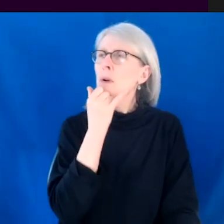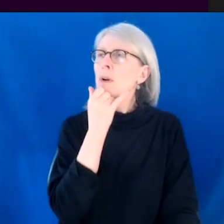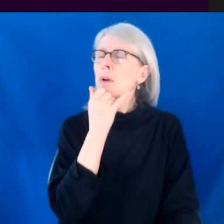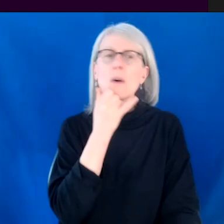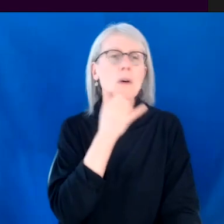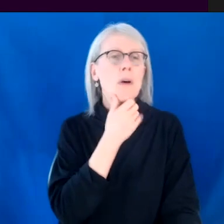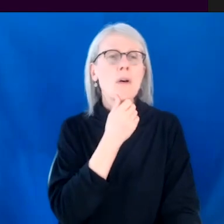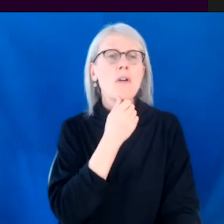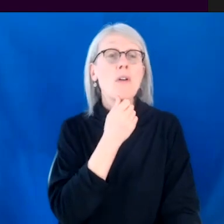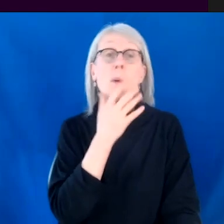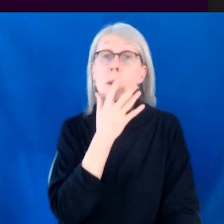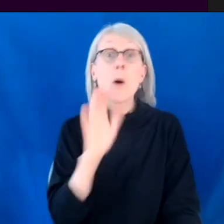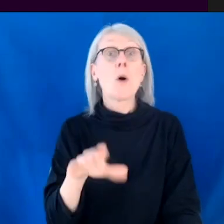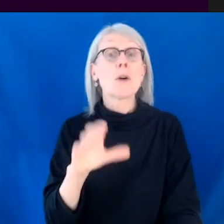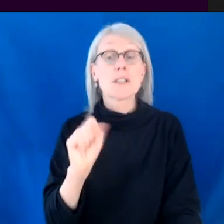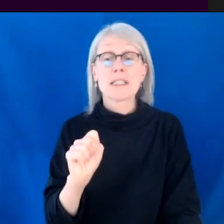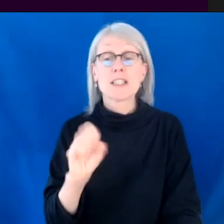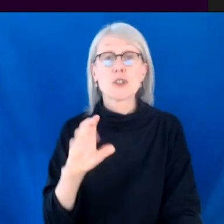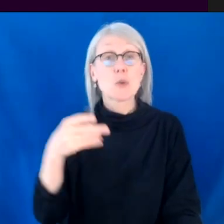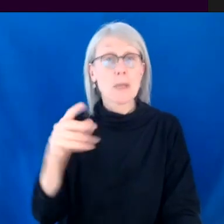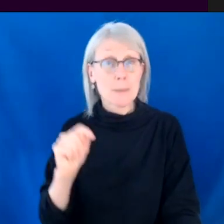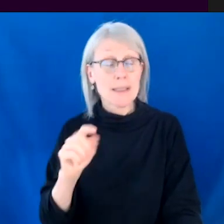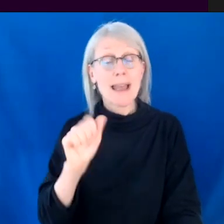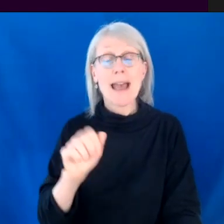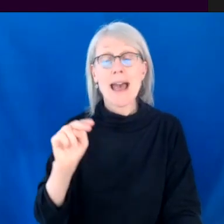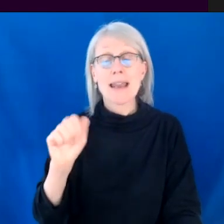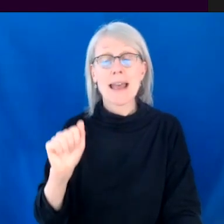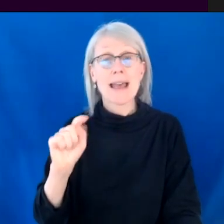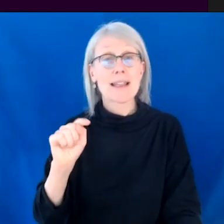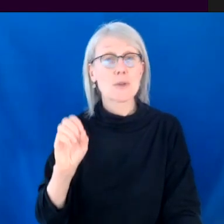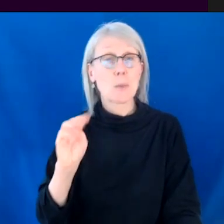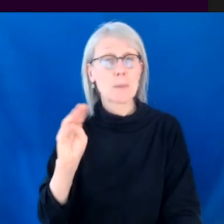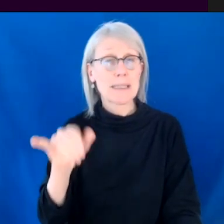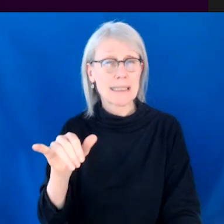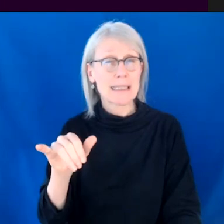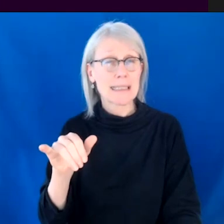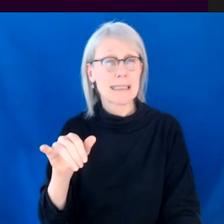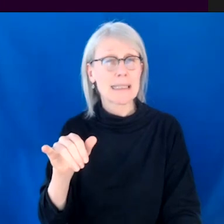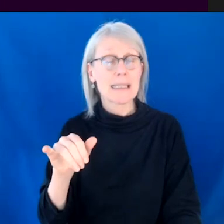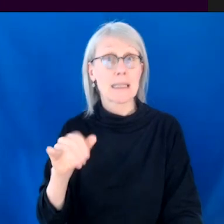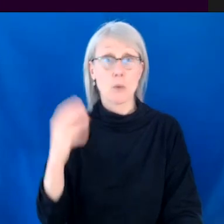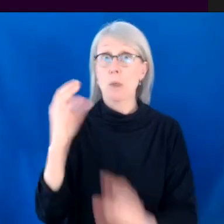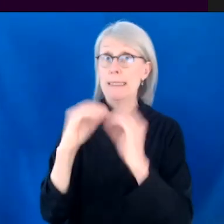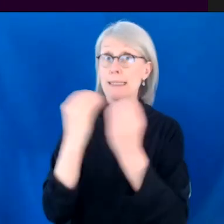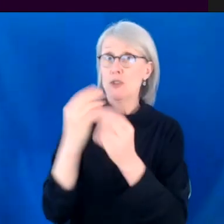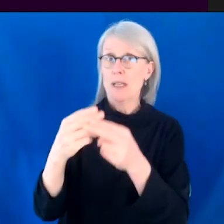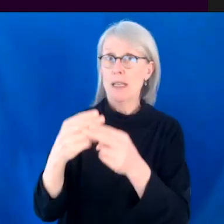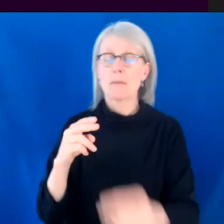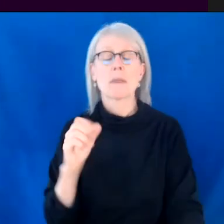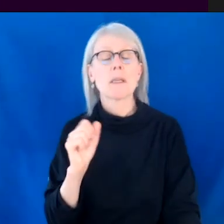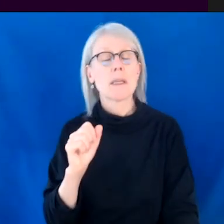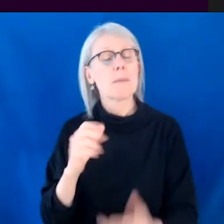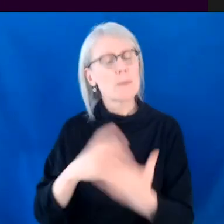It's, it's script anatomy, script anatomy, I believe is the name of the organization. And the